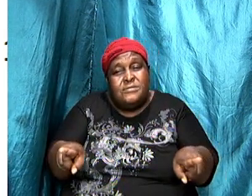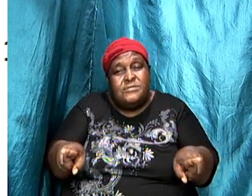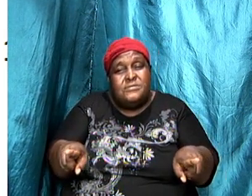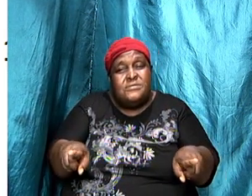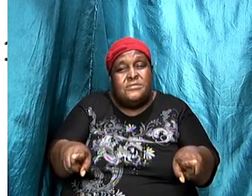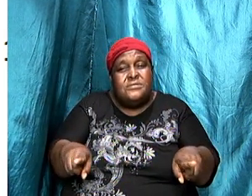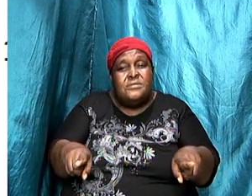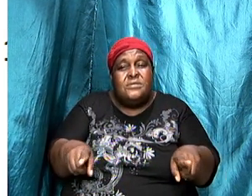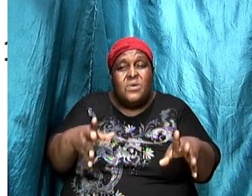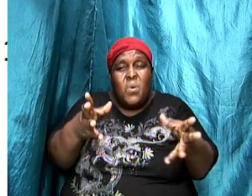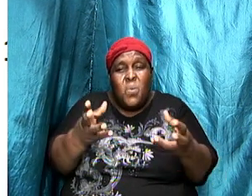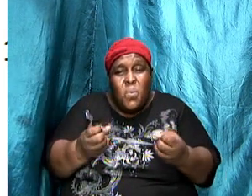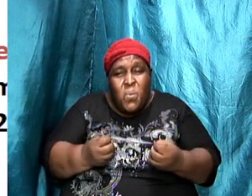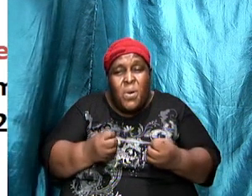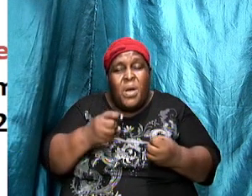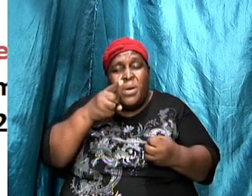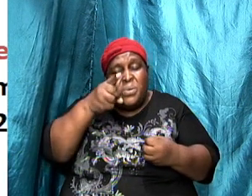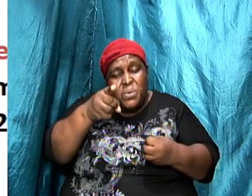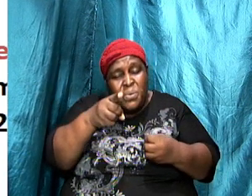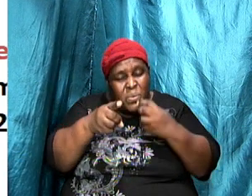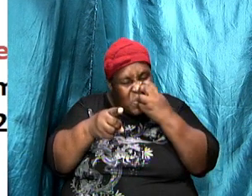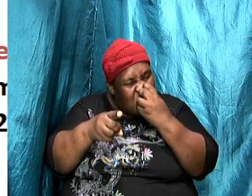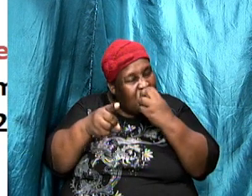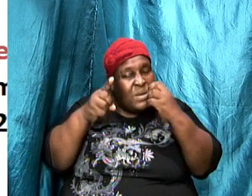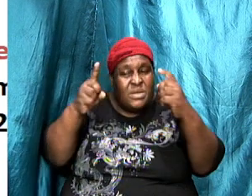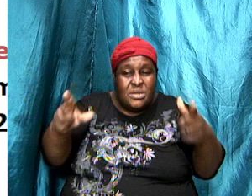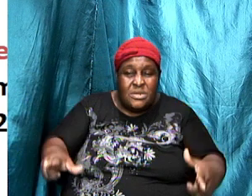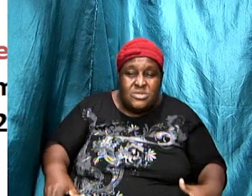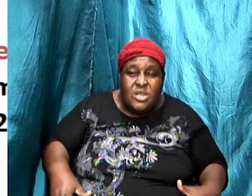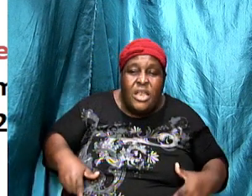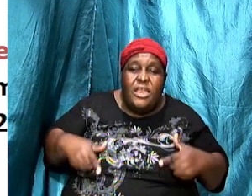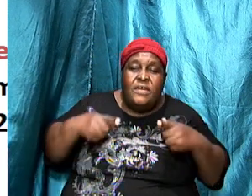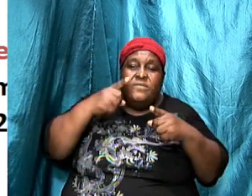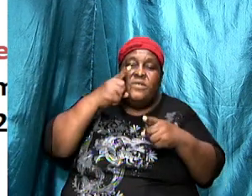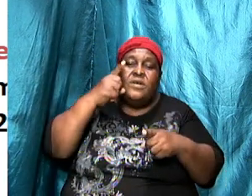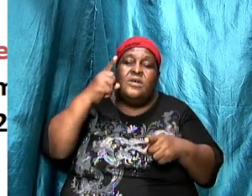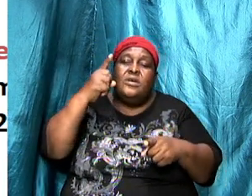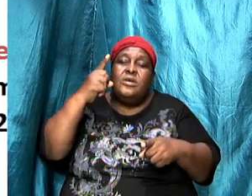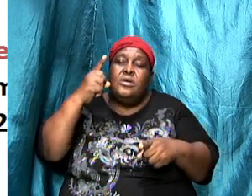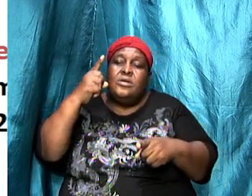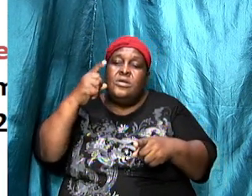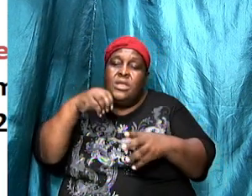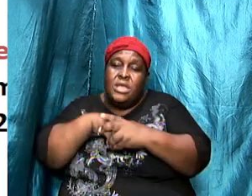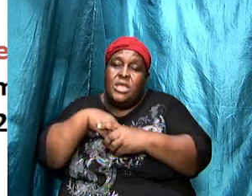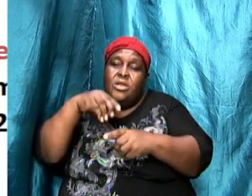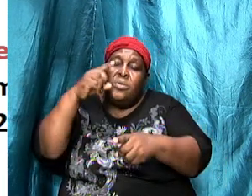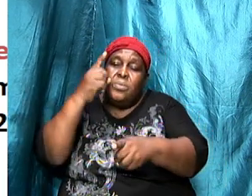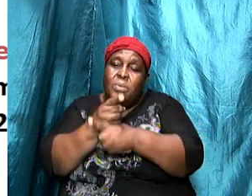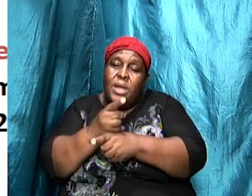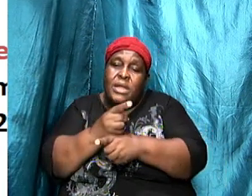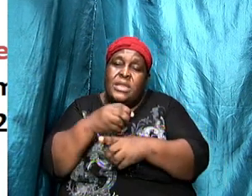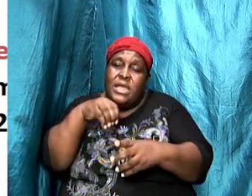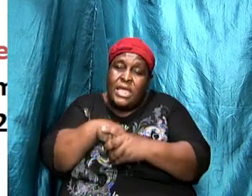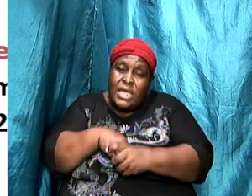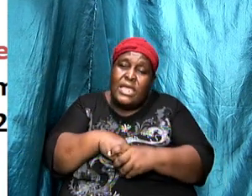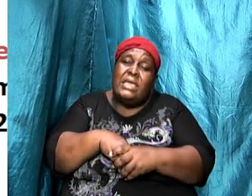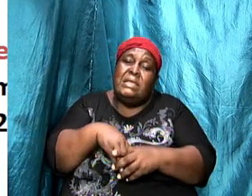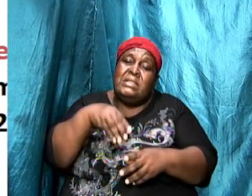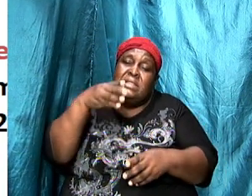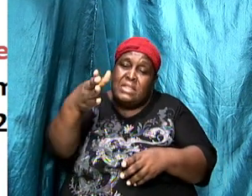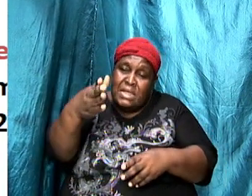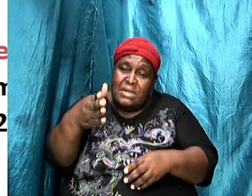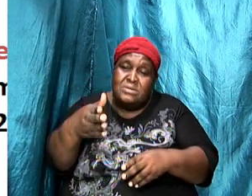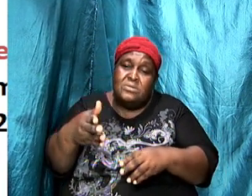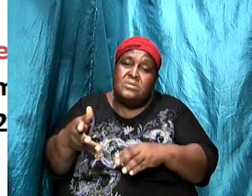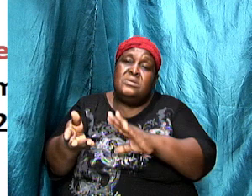order your steps irrespective of what is happening in that Ephesian society